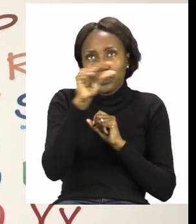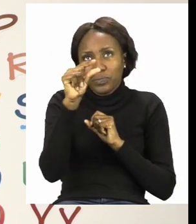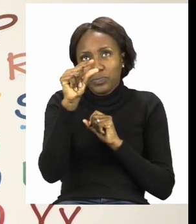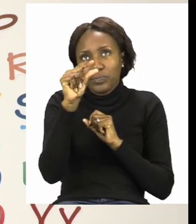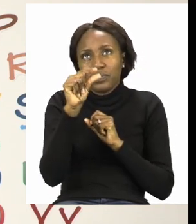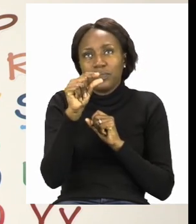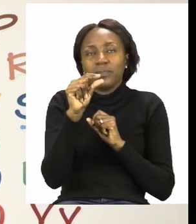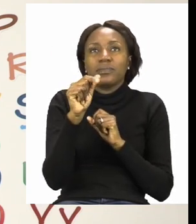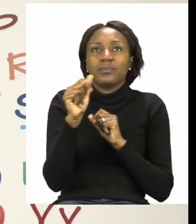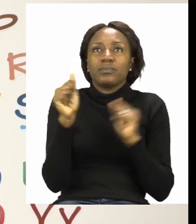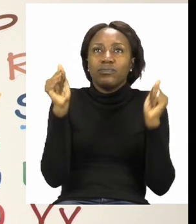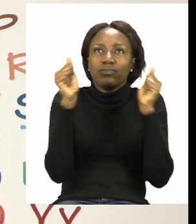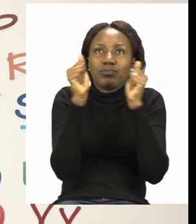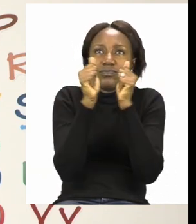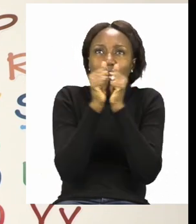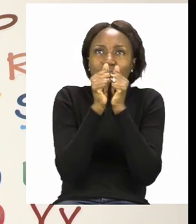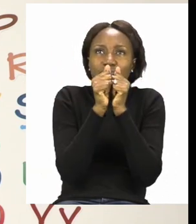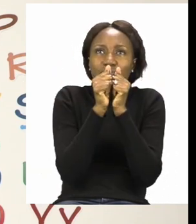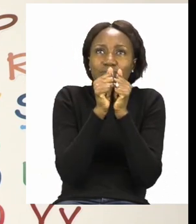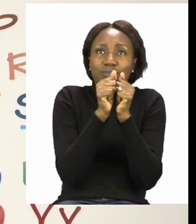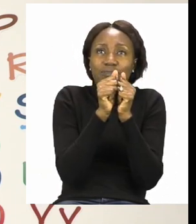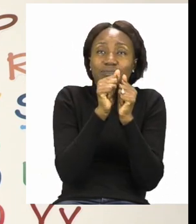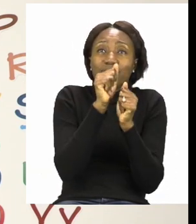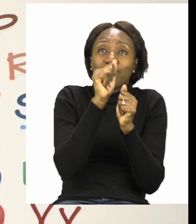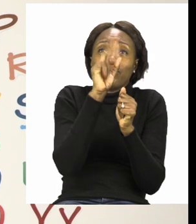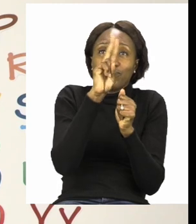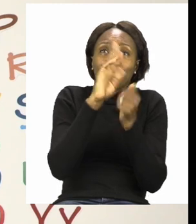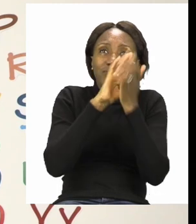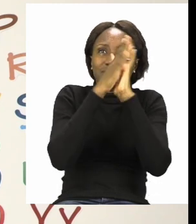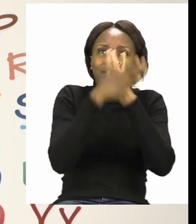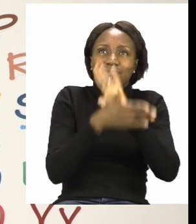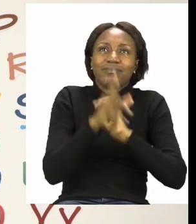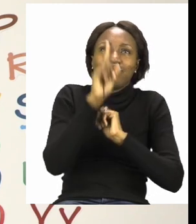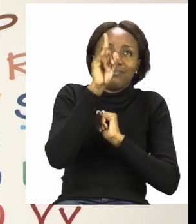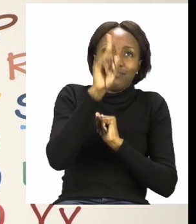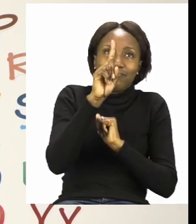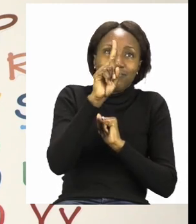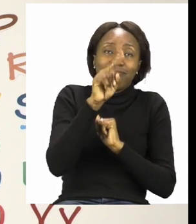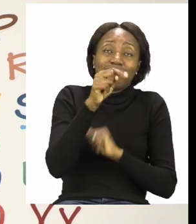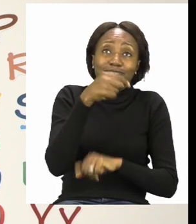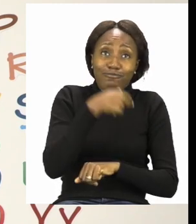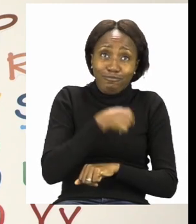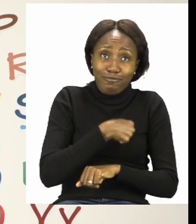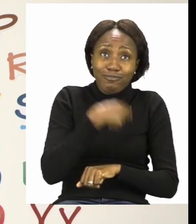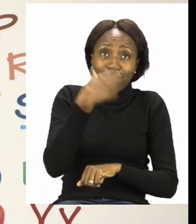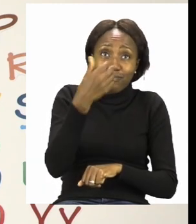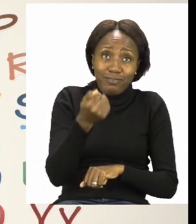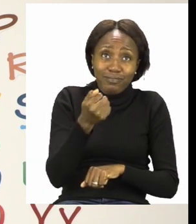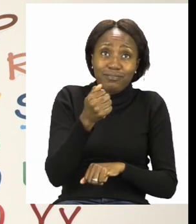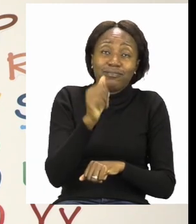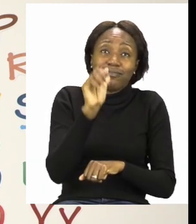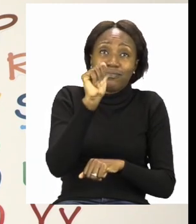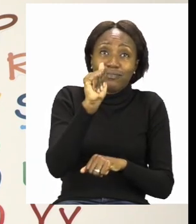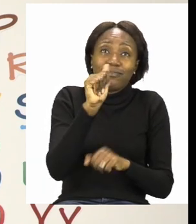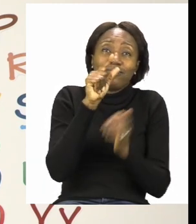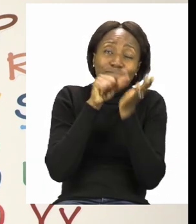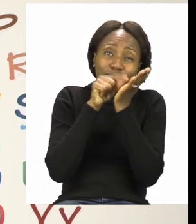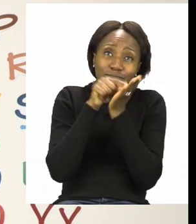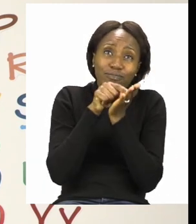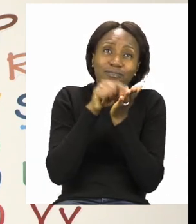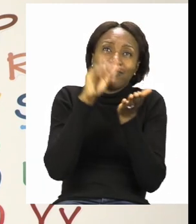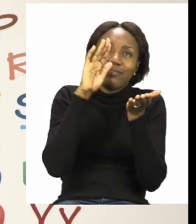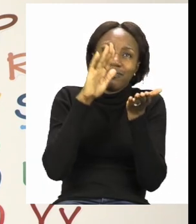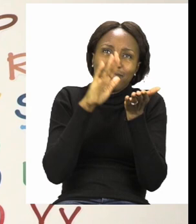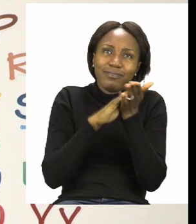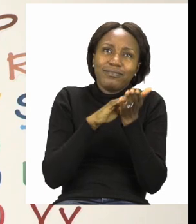and make it one. Our sentence now says, She has a chicken